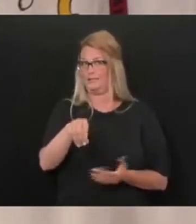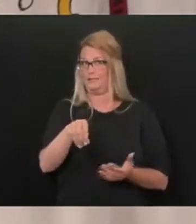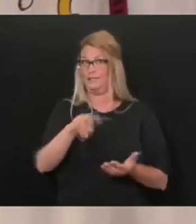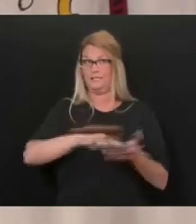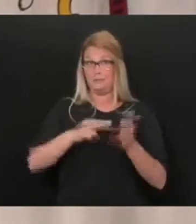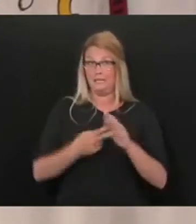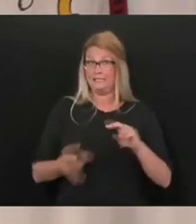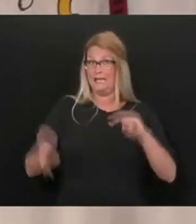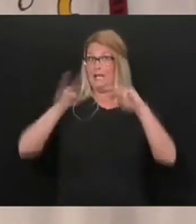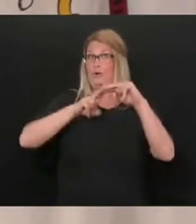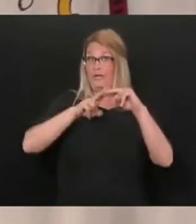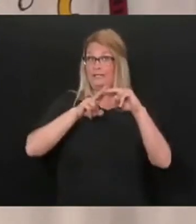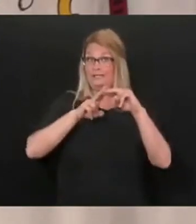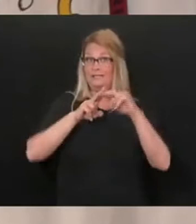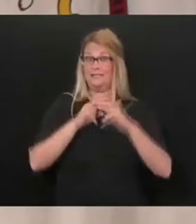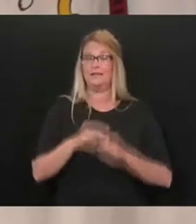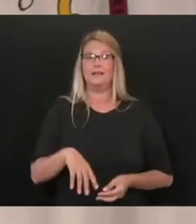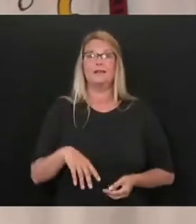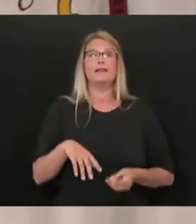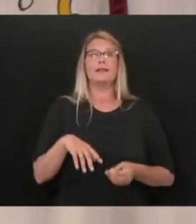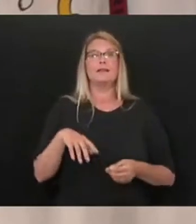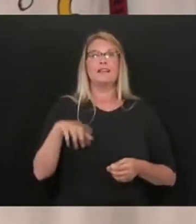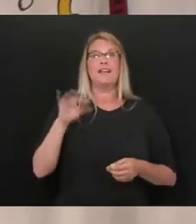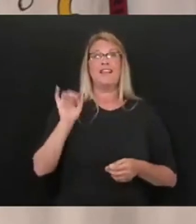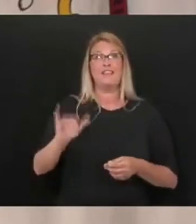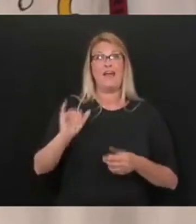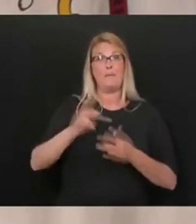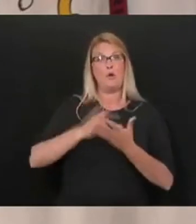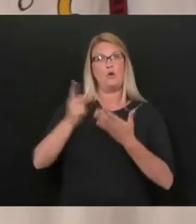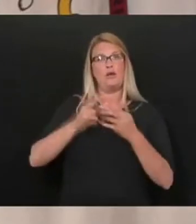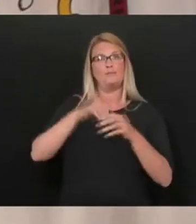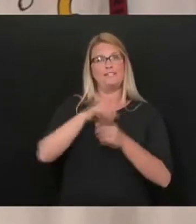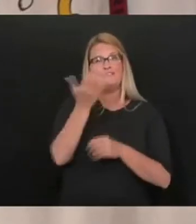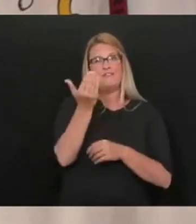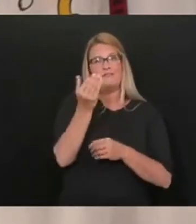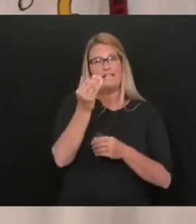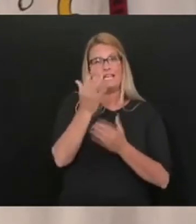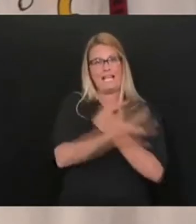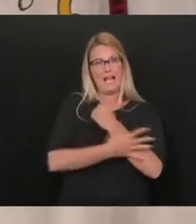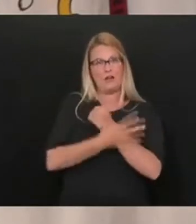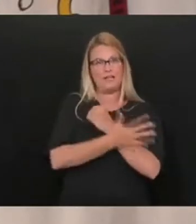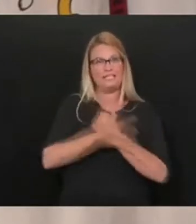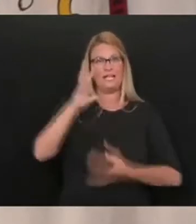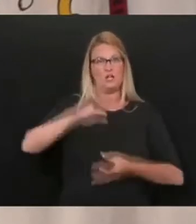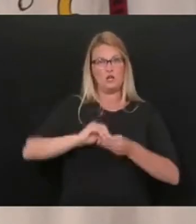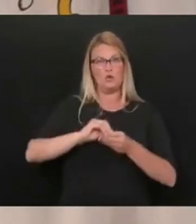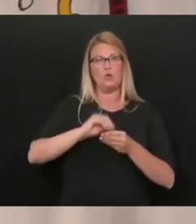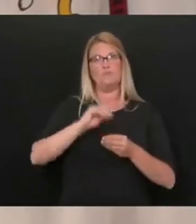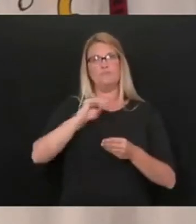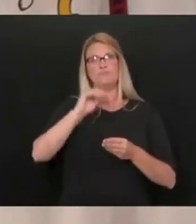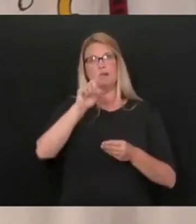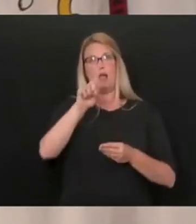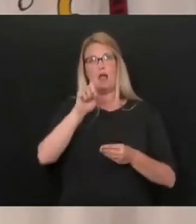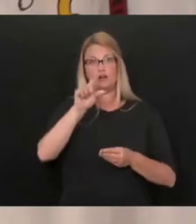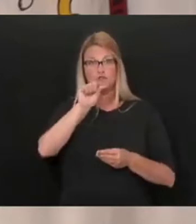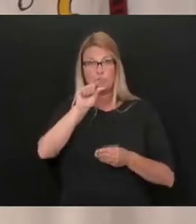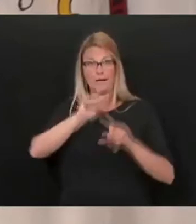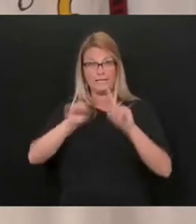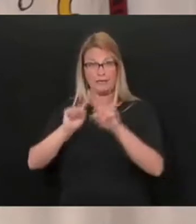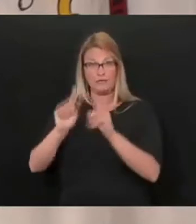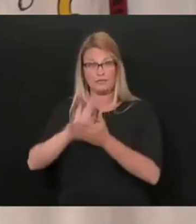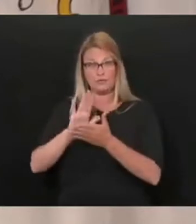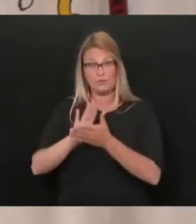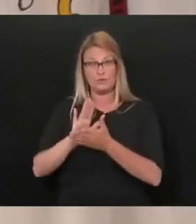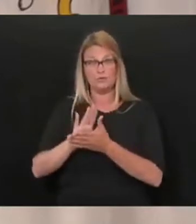Communities in schools is currently in 15 counties at a total of 120 different schools. Through the